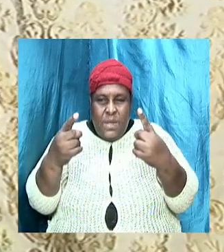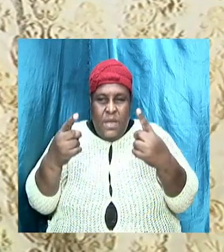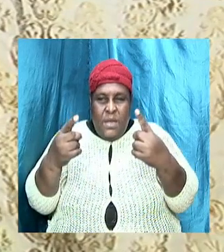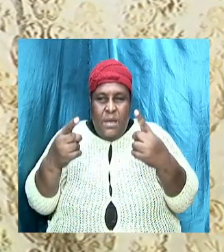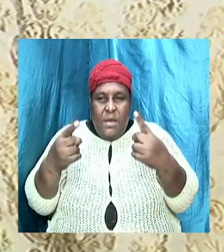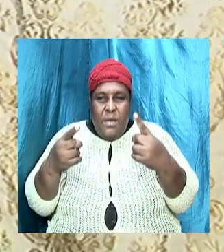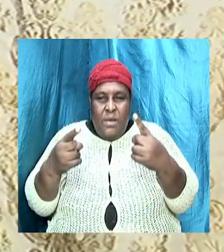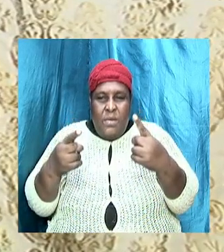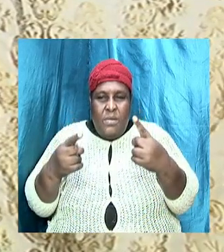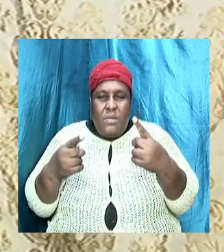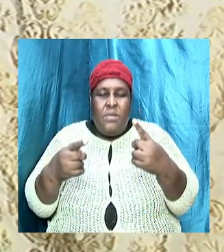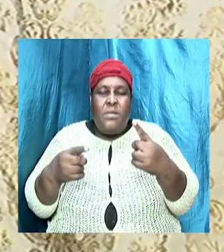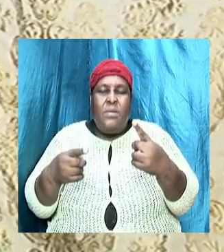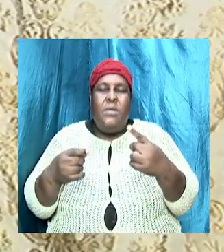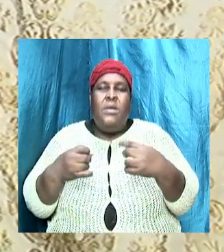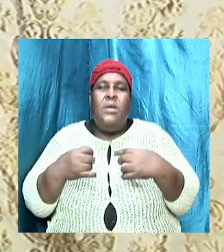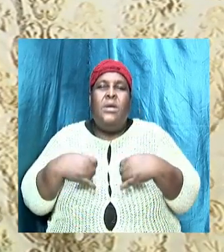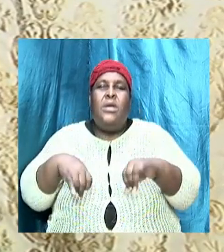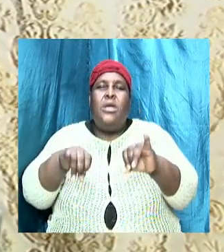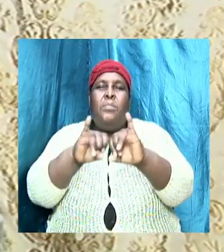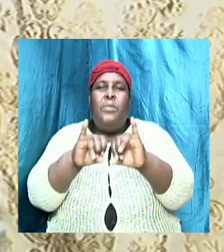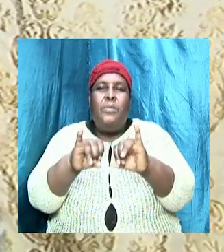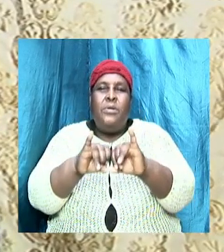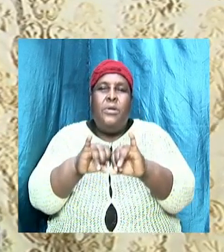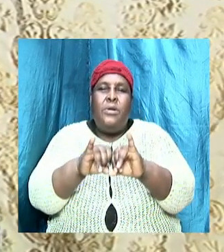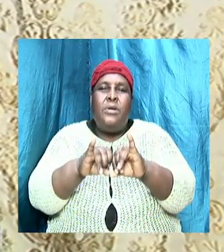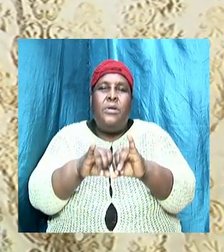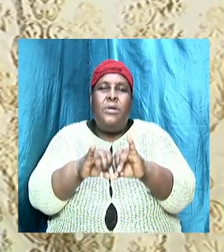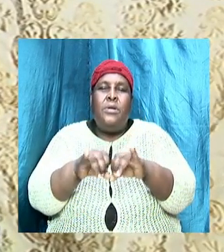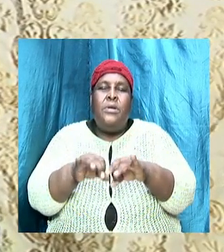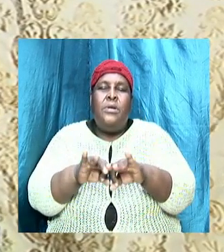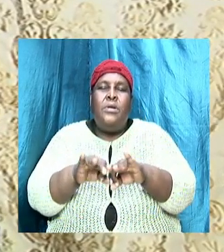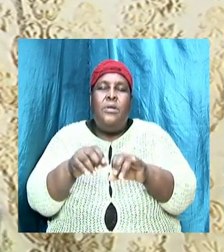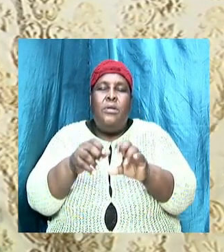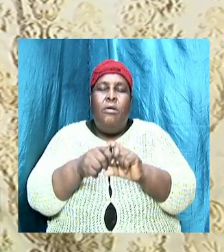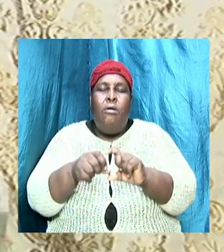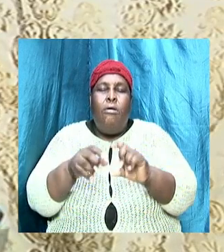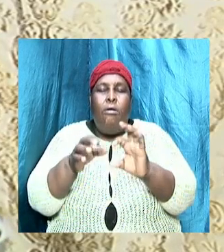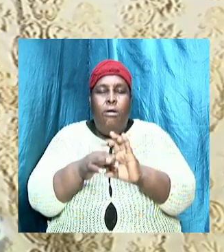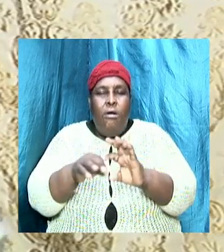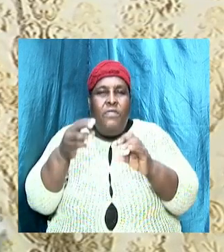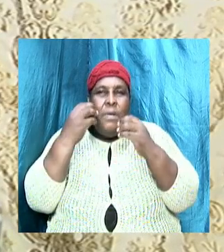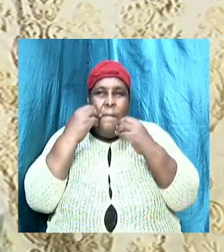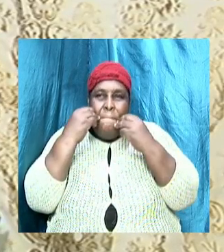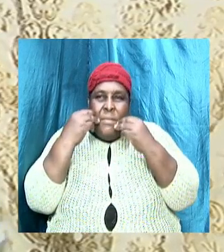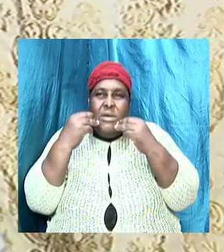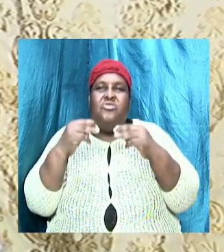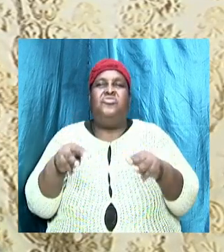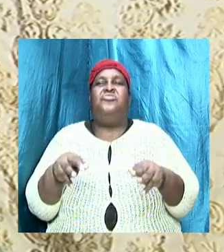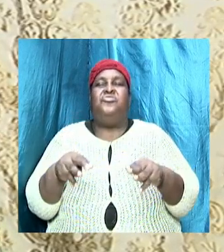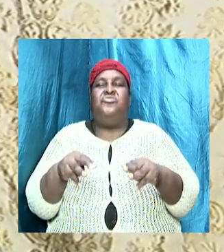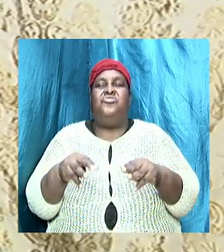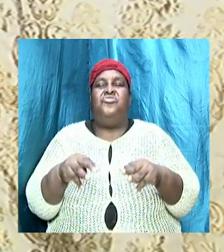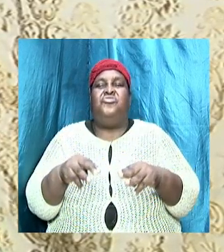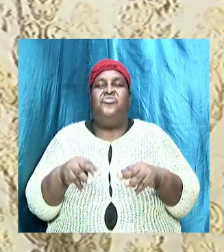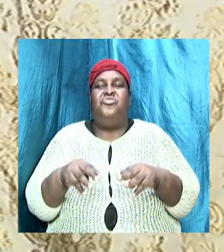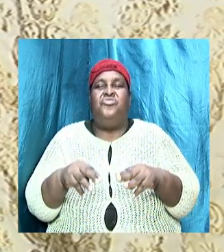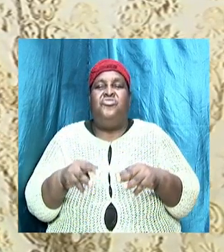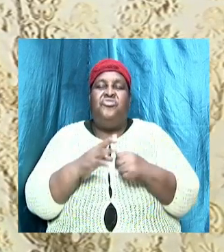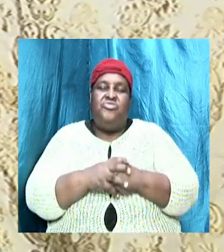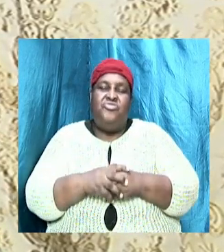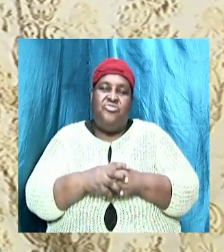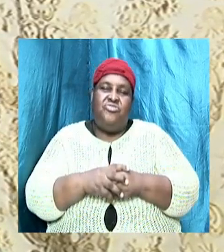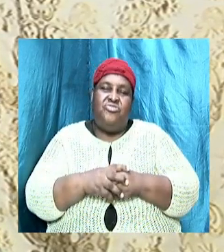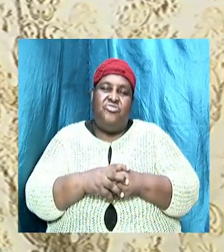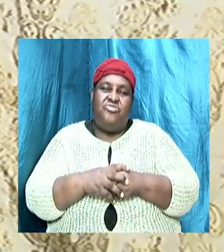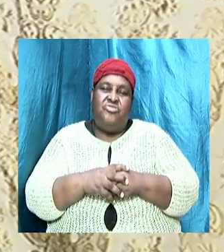is important because of the message, the specific message. The Bible tells us